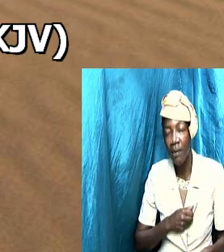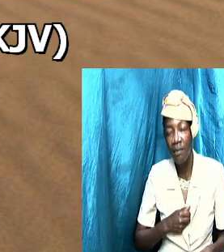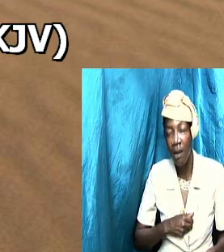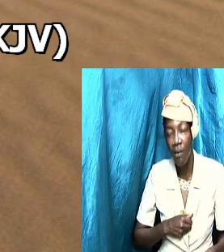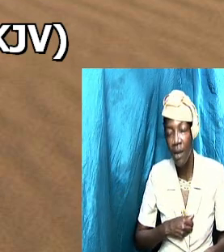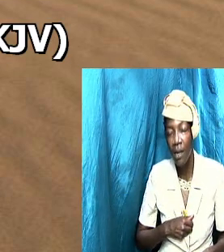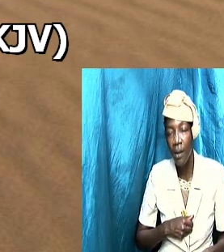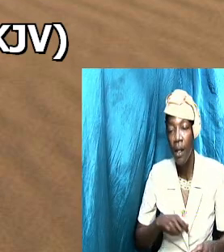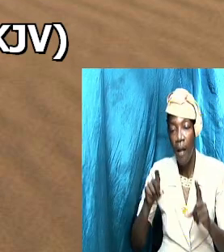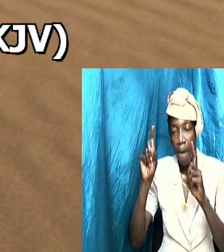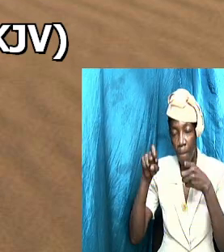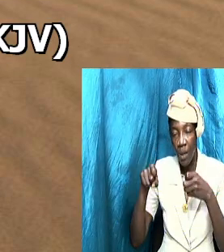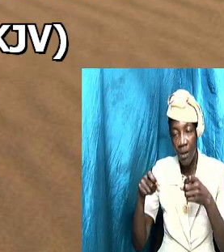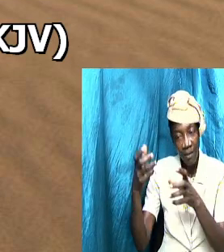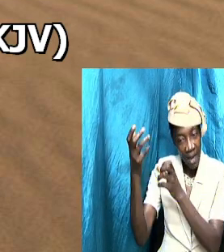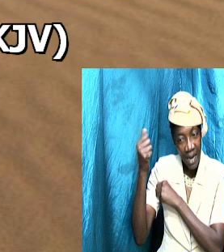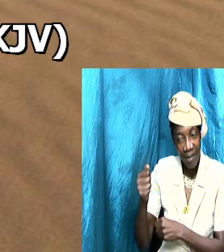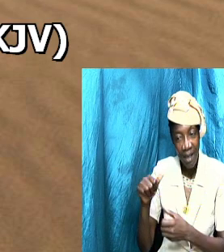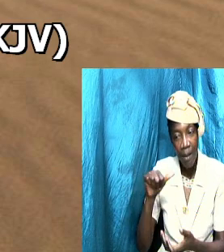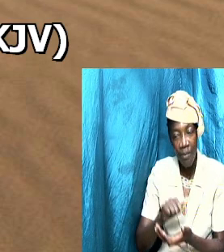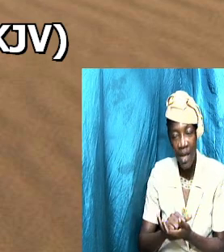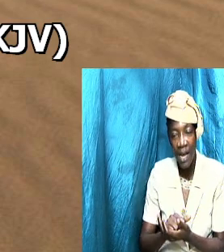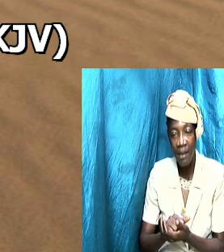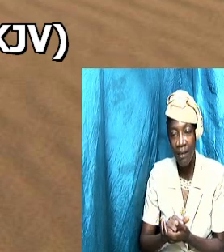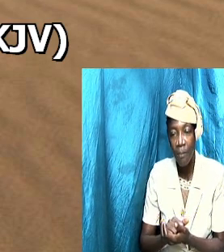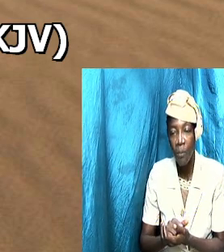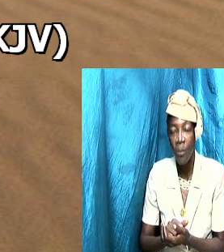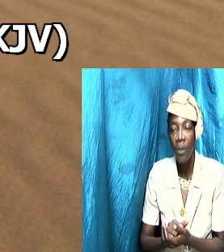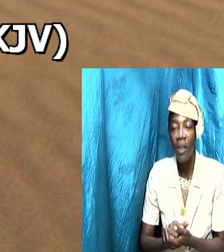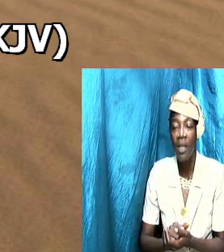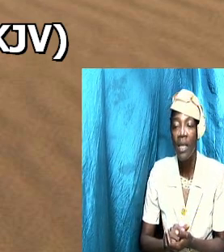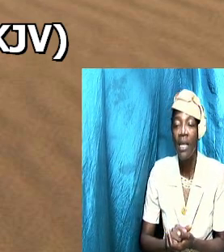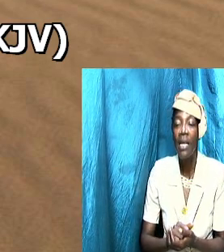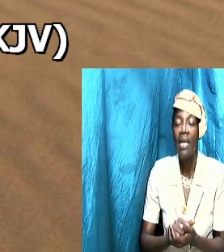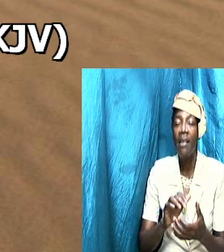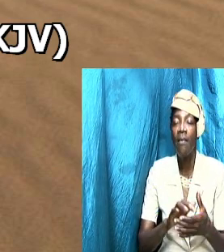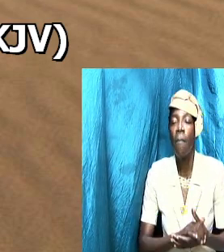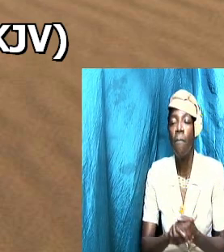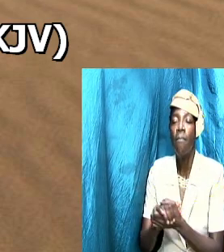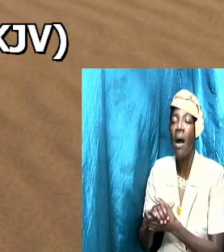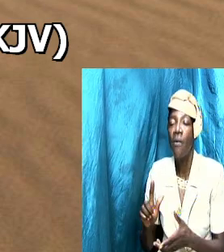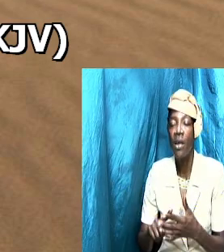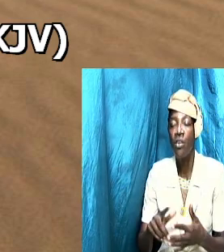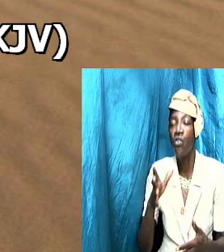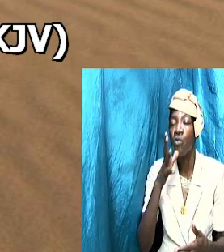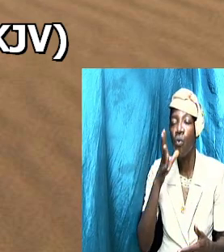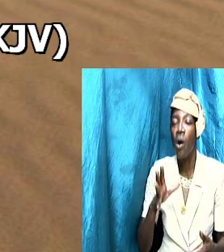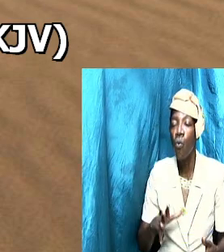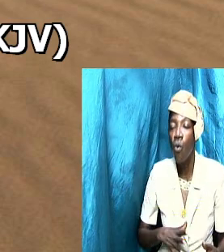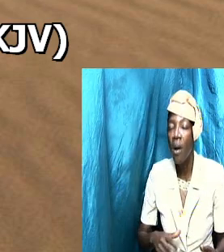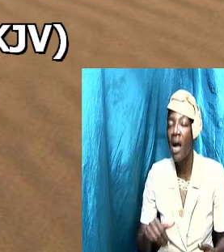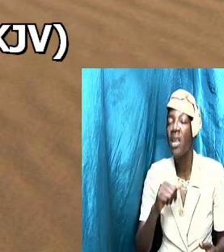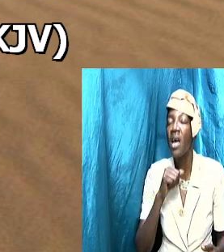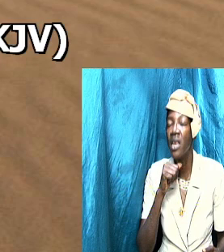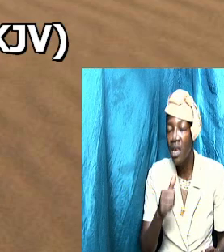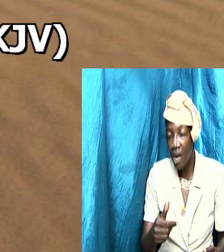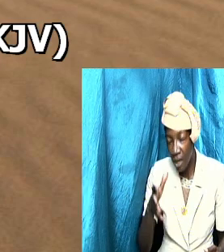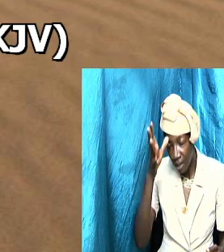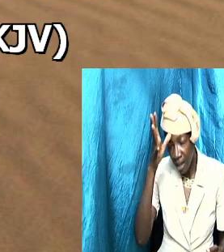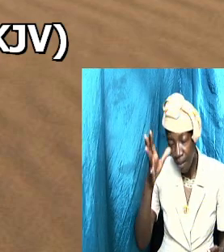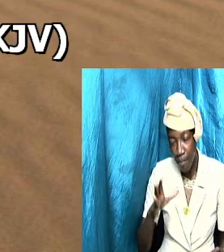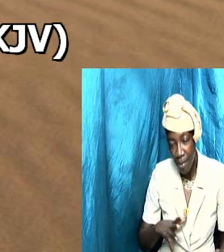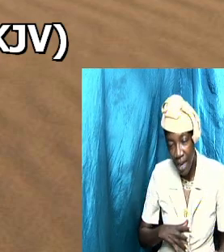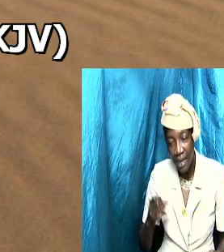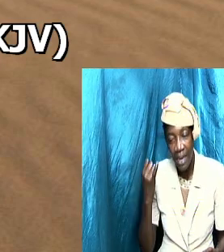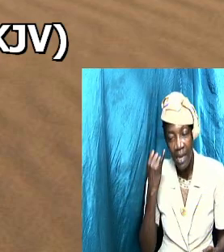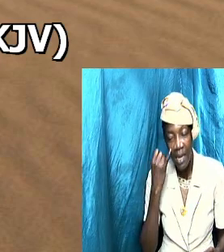must accept that he is married to a woman and not a man if you